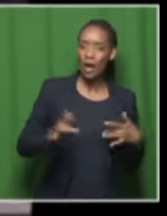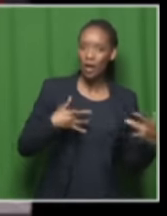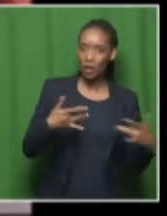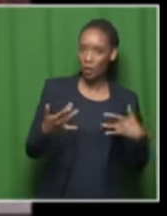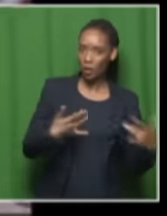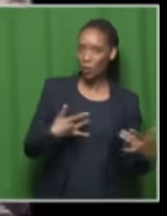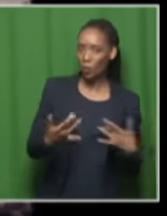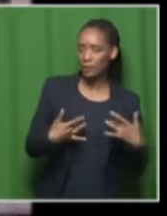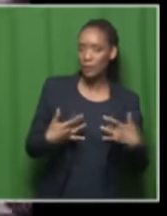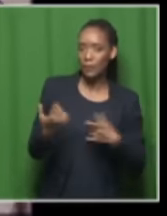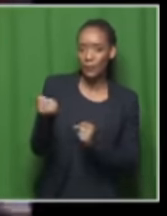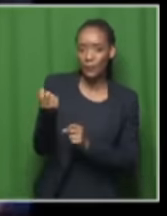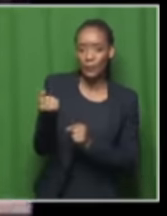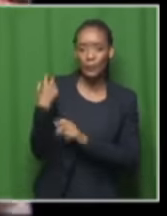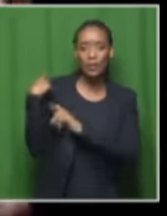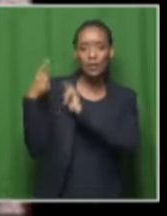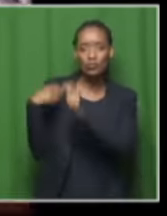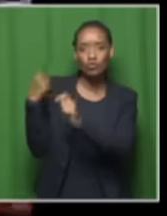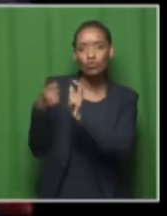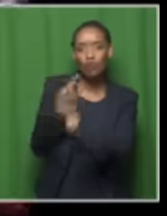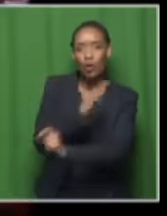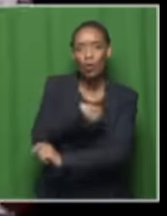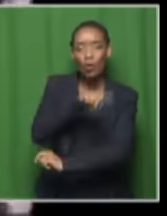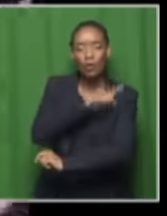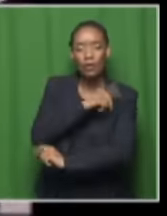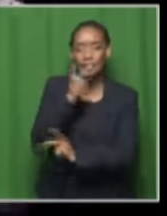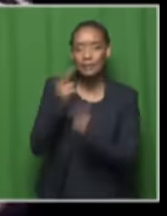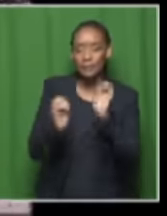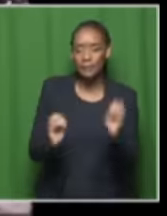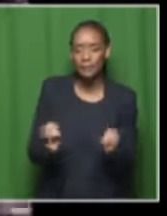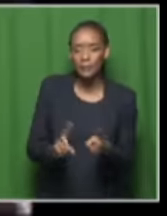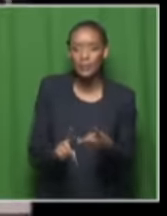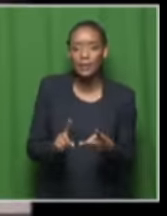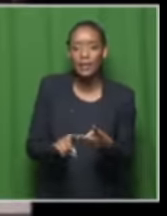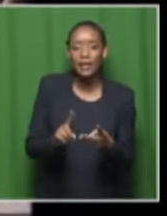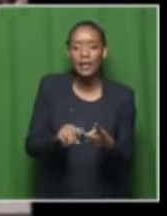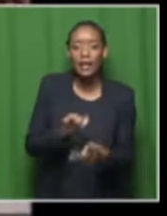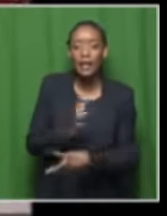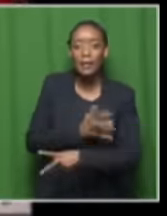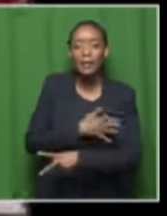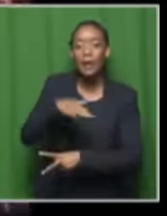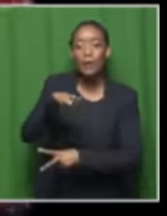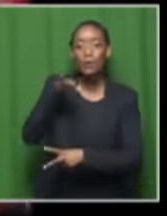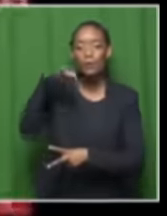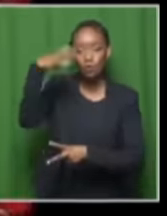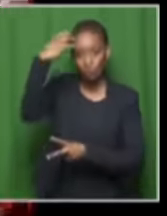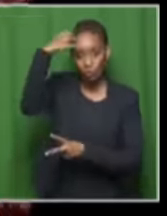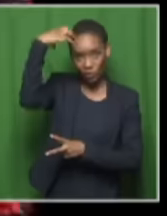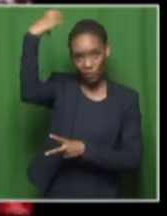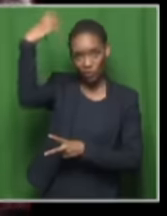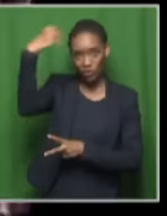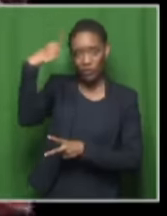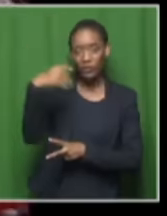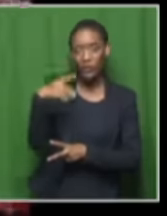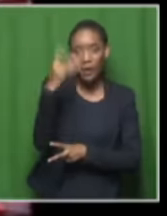of traditional authorities and the power of zulu chiefs in march of 1994